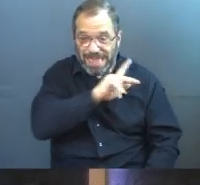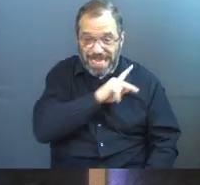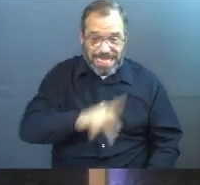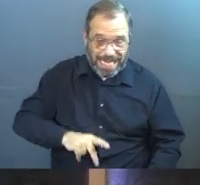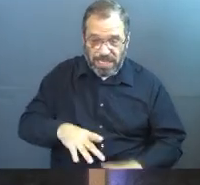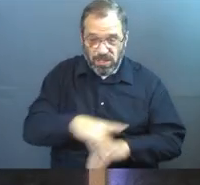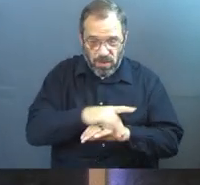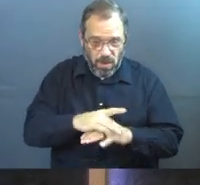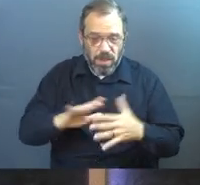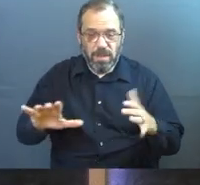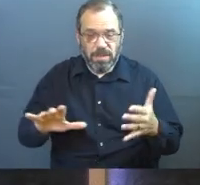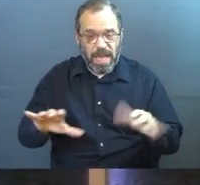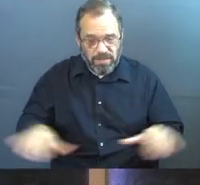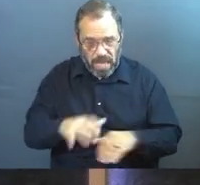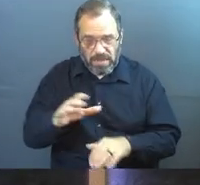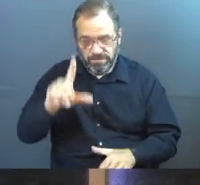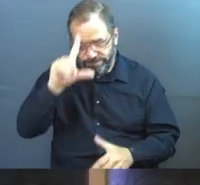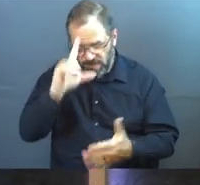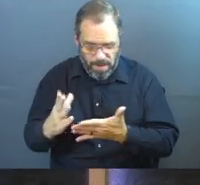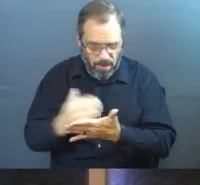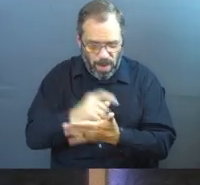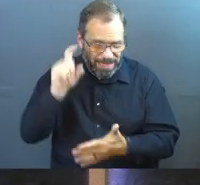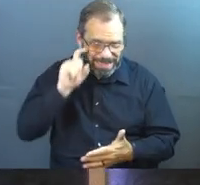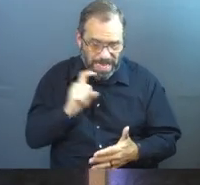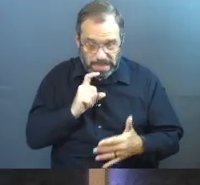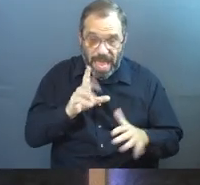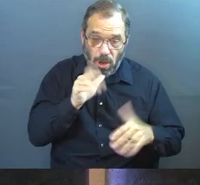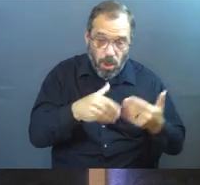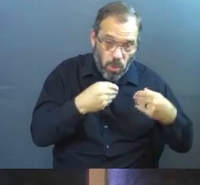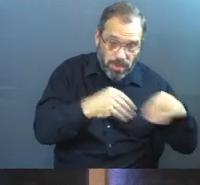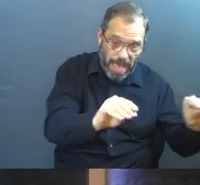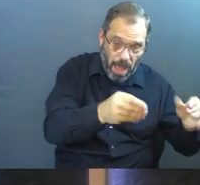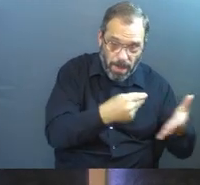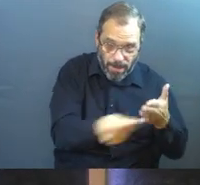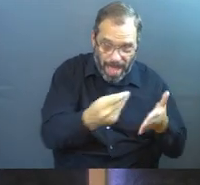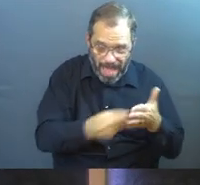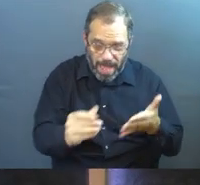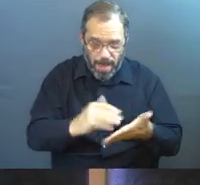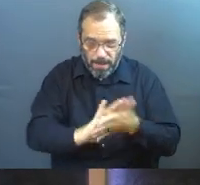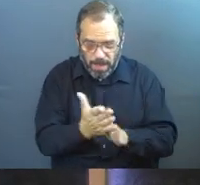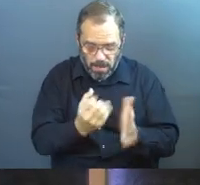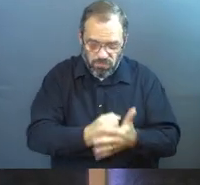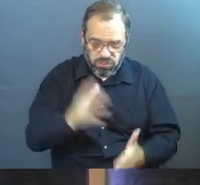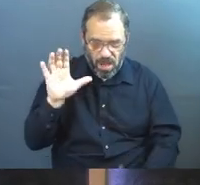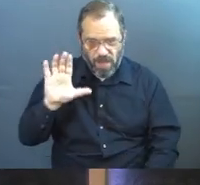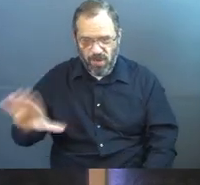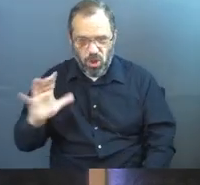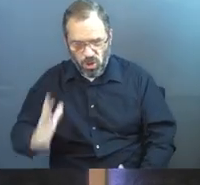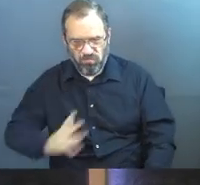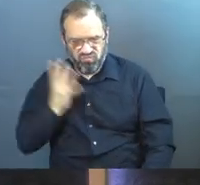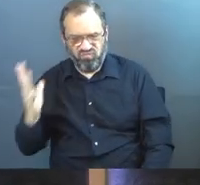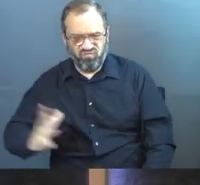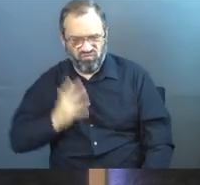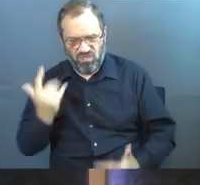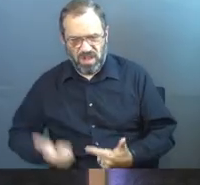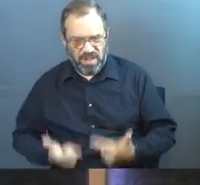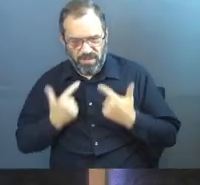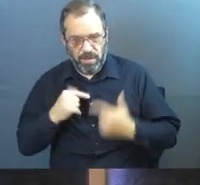earth have committed immorality with her. And the merchants of the earth have grown rich from the power of her luxurious living.